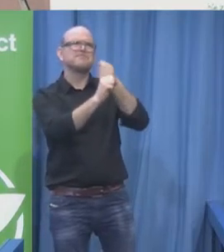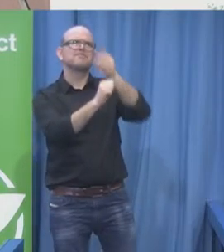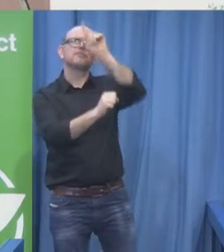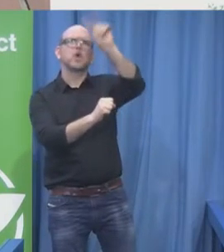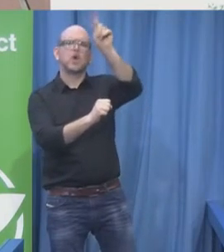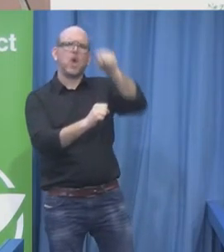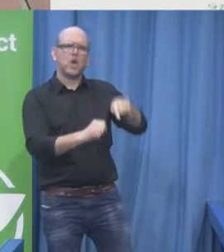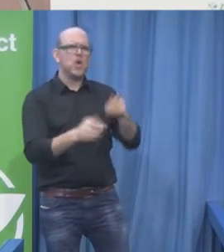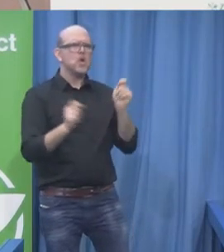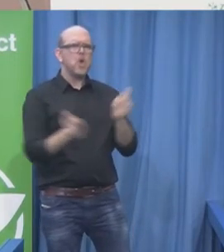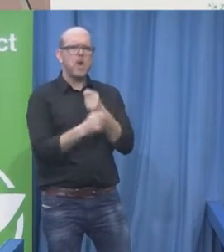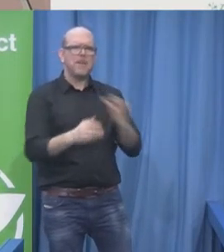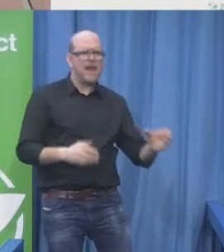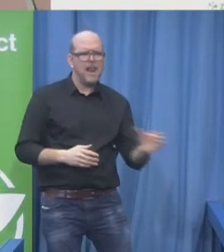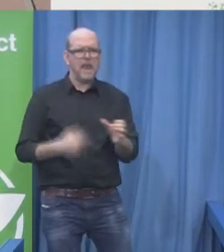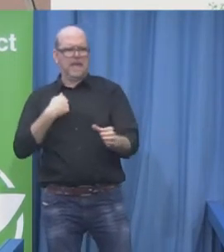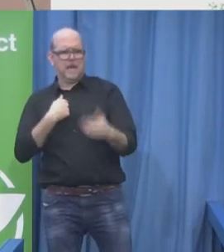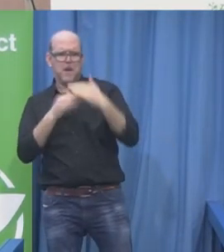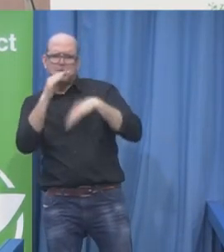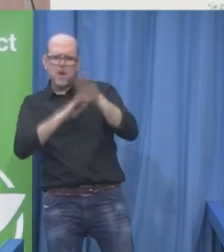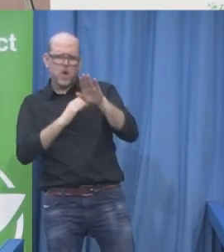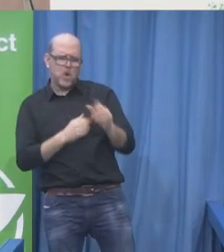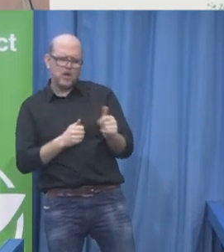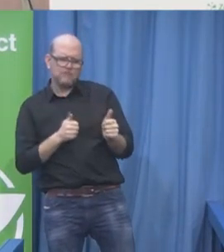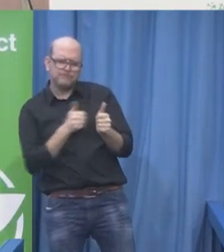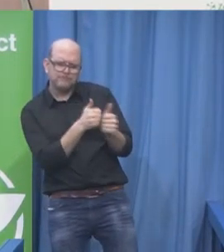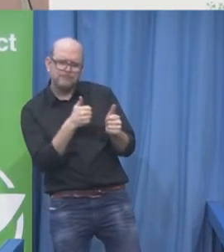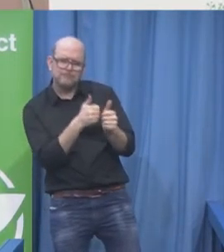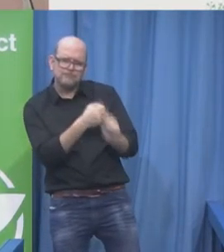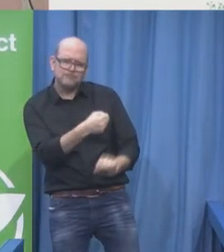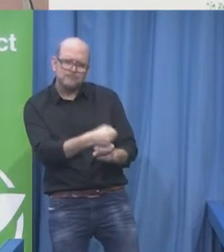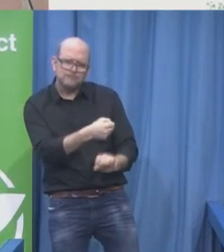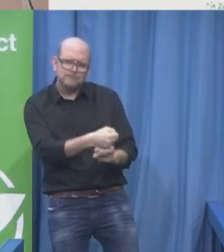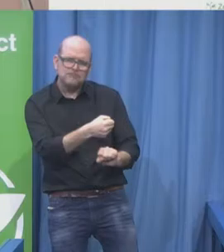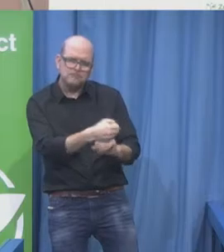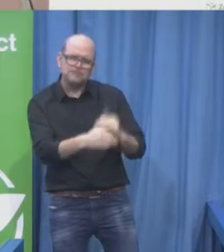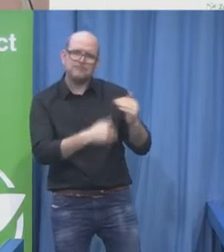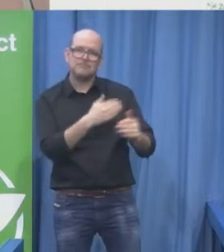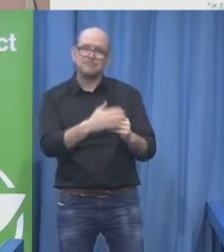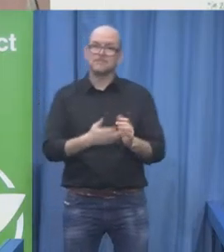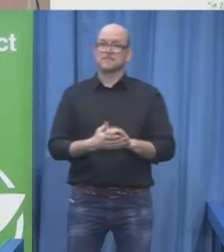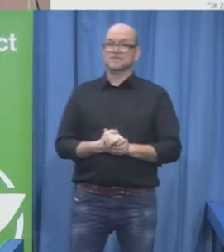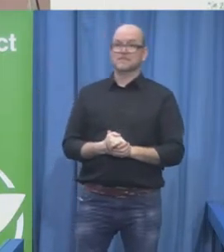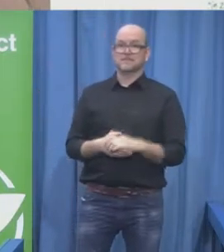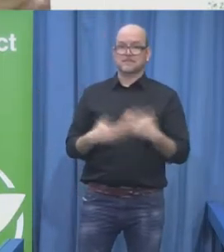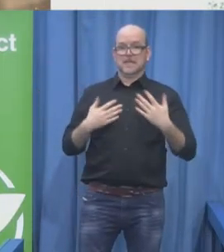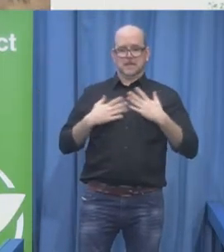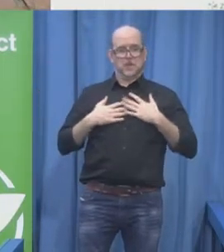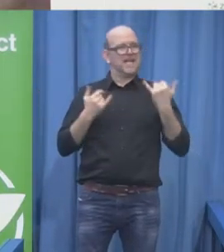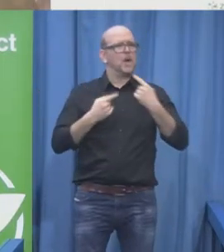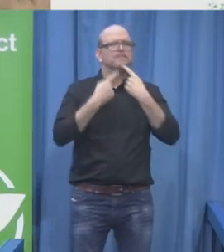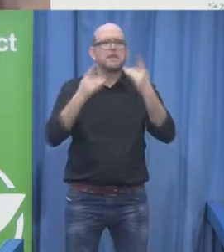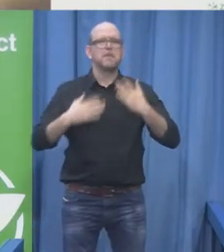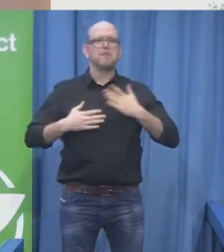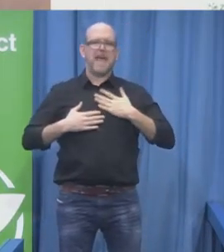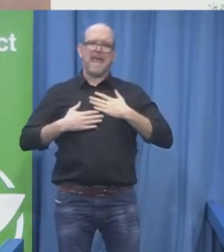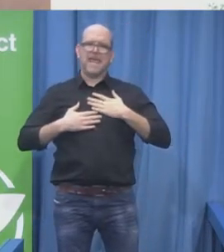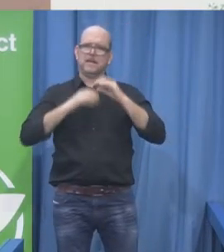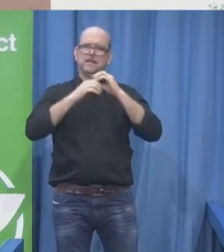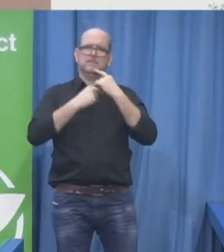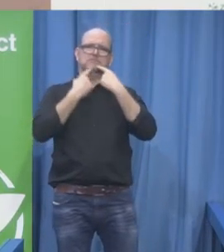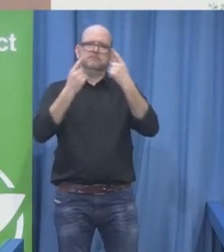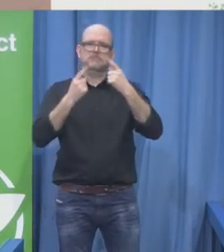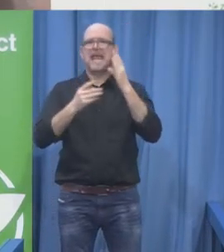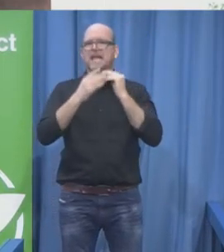And then, now it's my turn, and this is me not as a director, as Daniela Bass. To empower others.